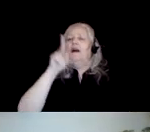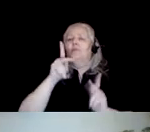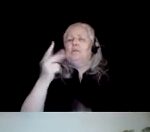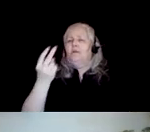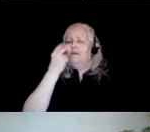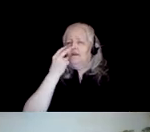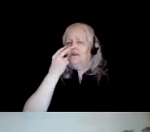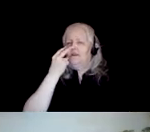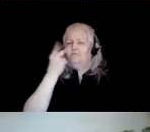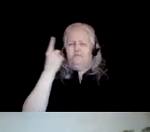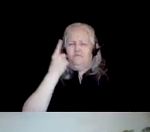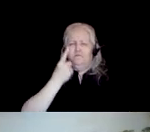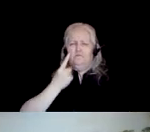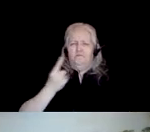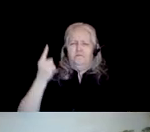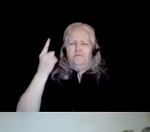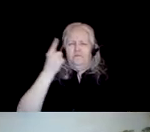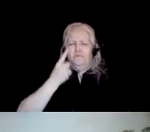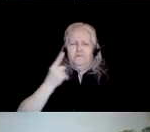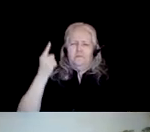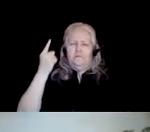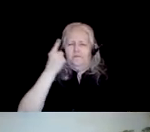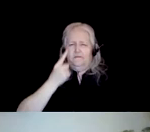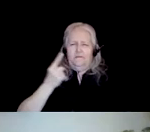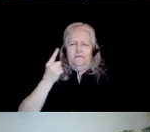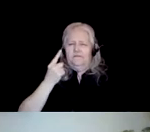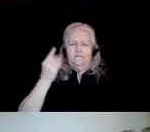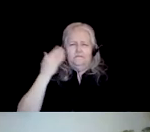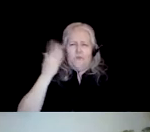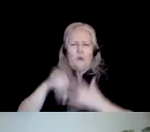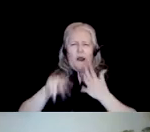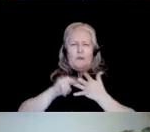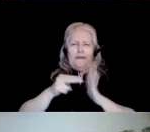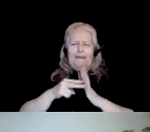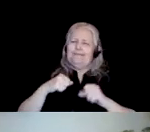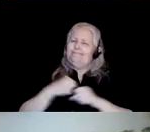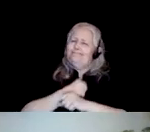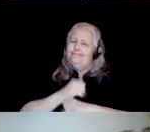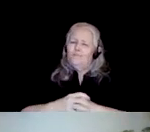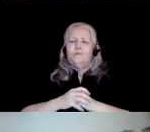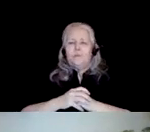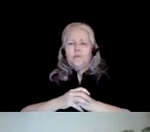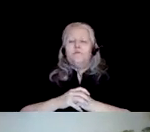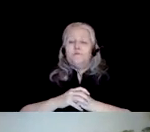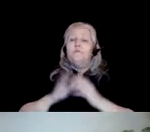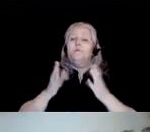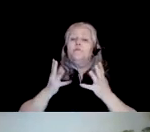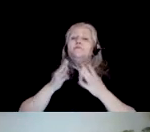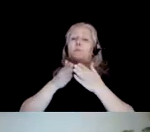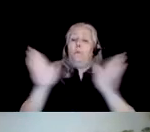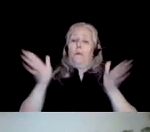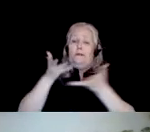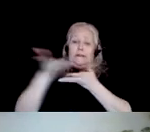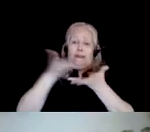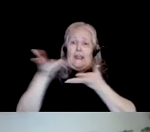what is that? I'm not even going to say that question. And the public engagement that this award recognizes that